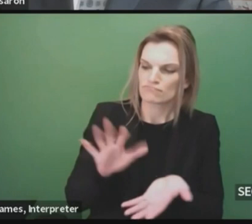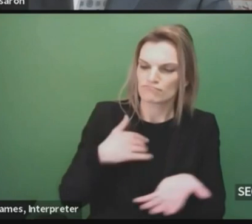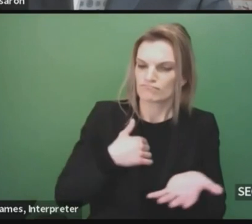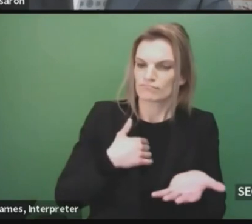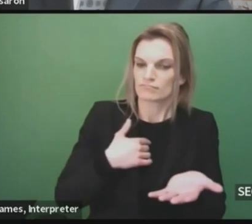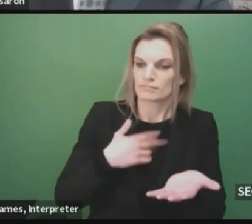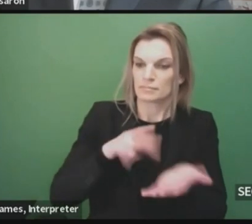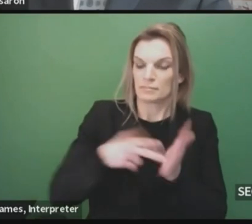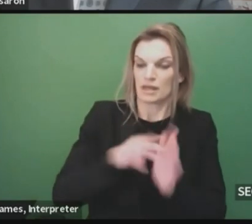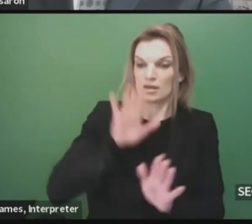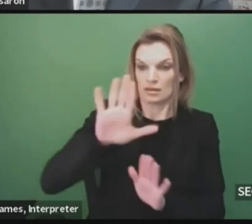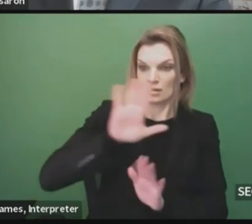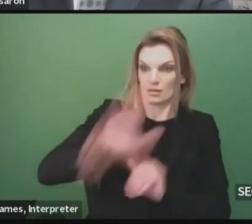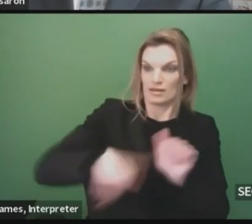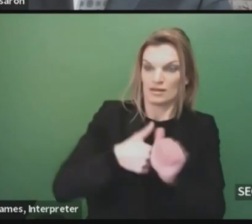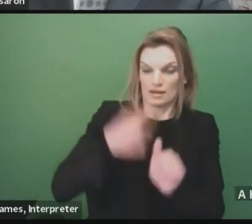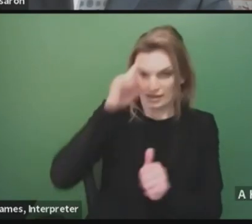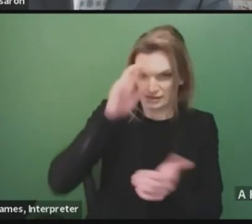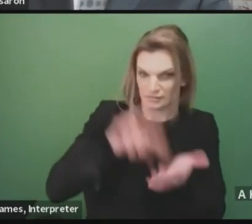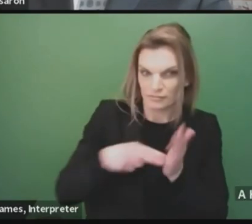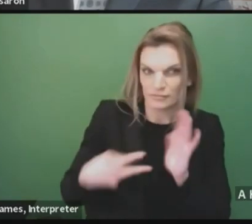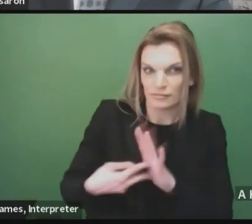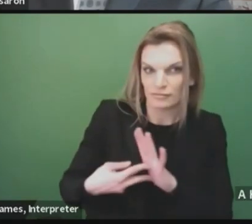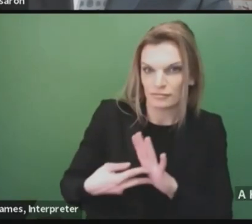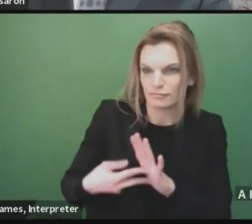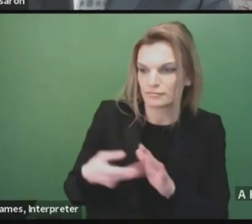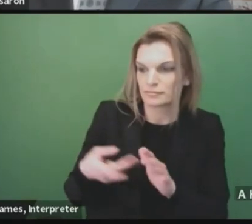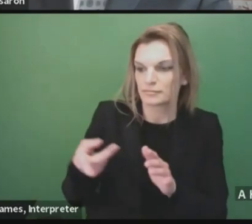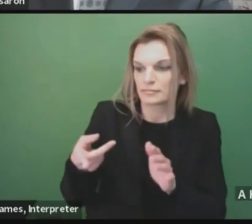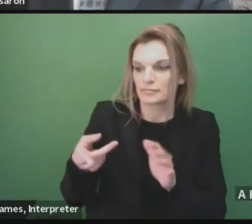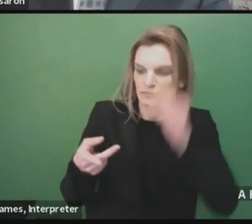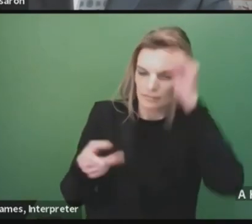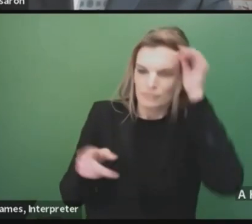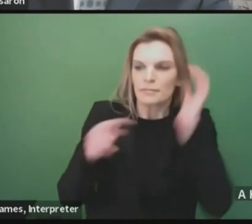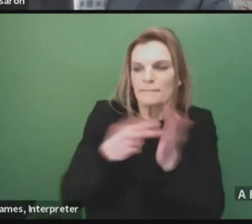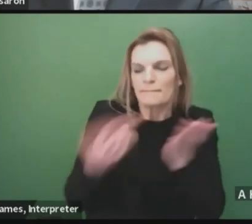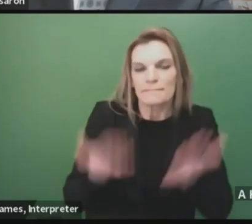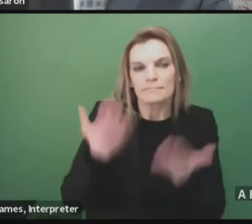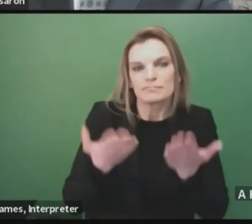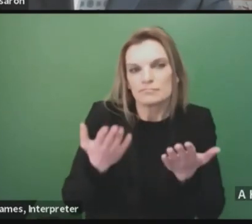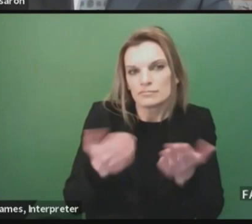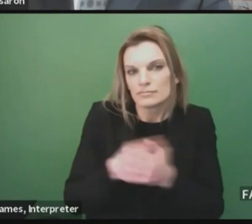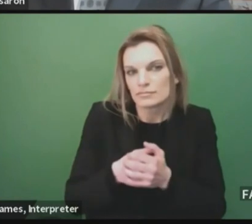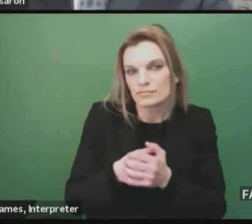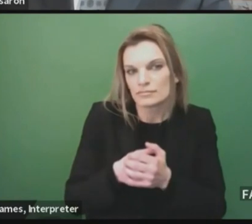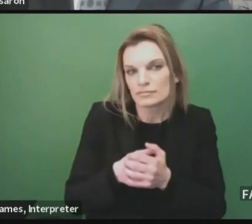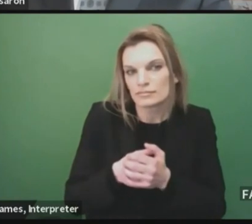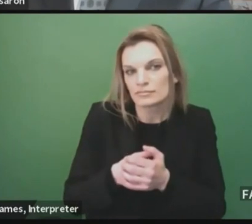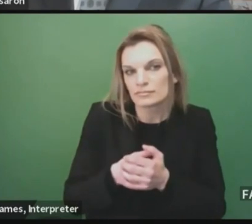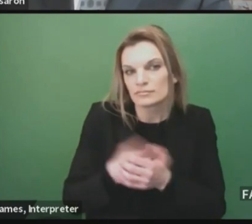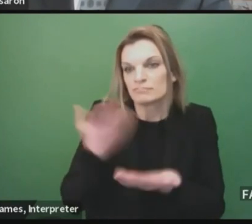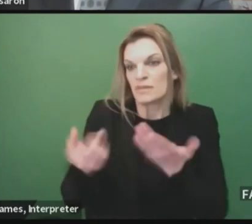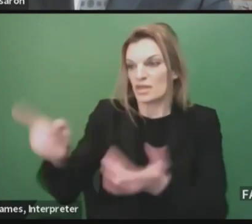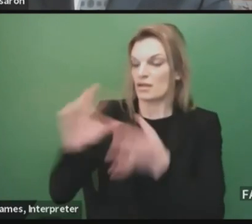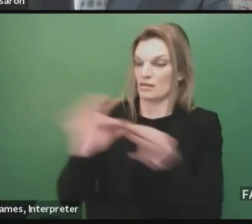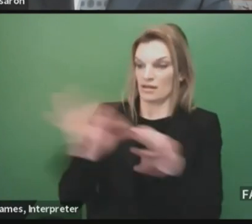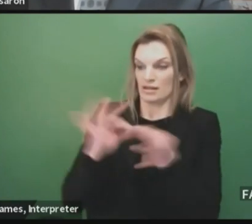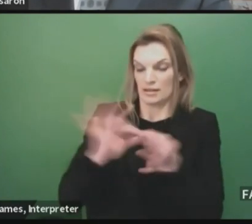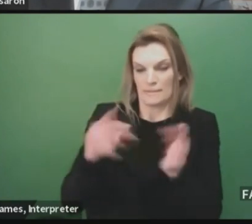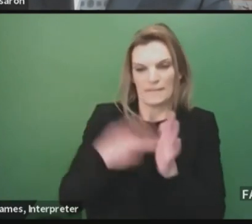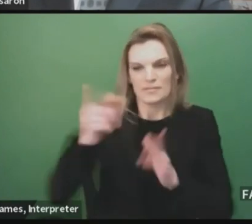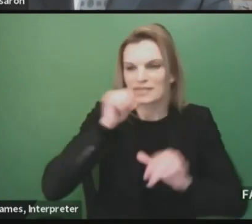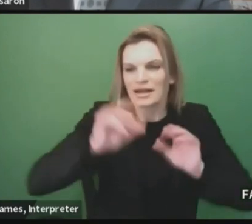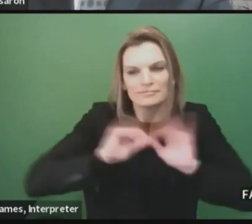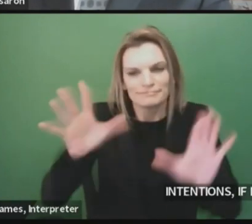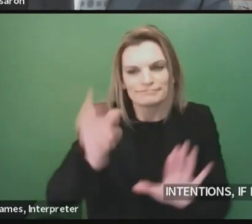was a representation that was made without really understanding all of the crucial pieces of these federal